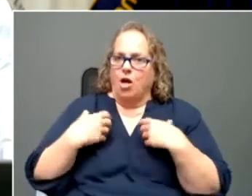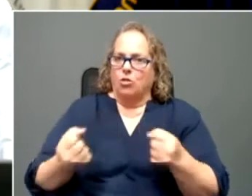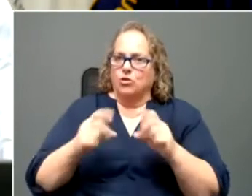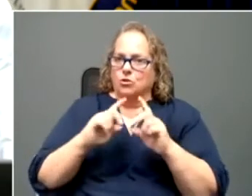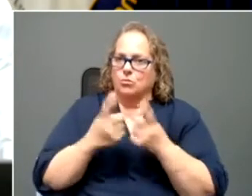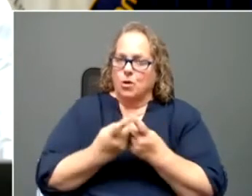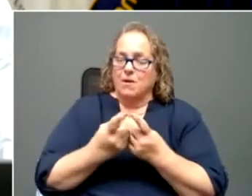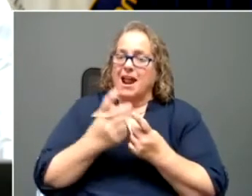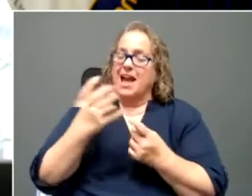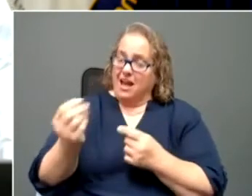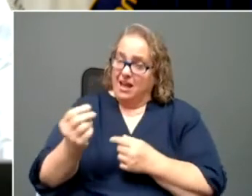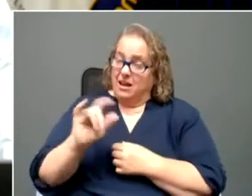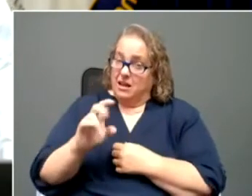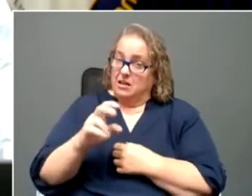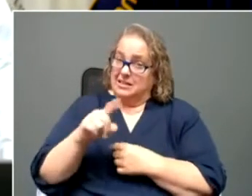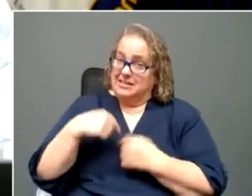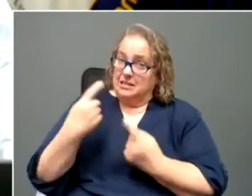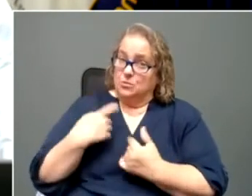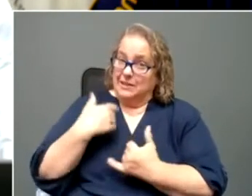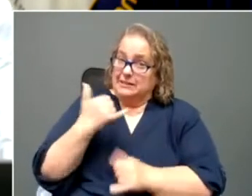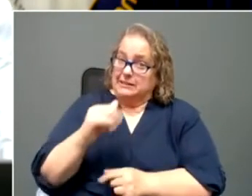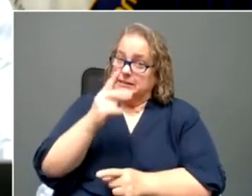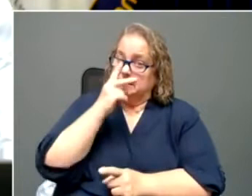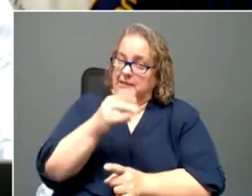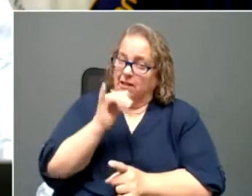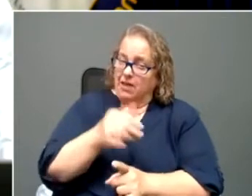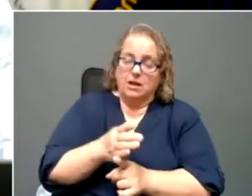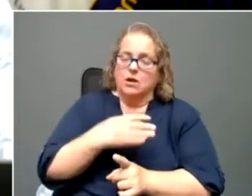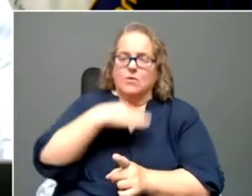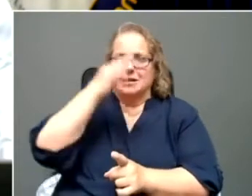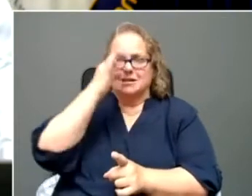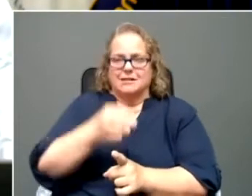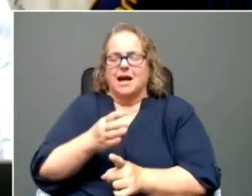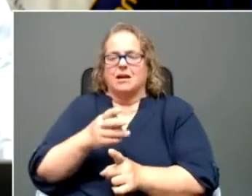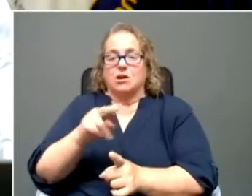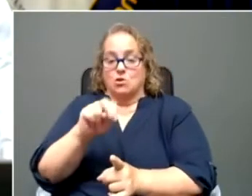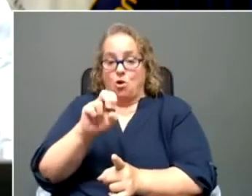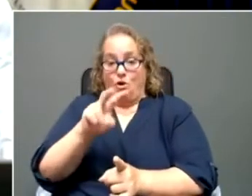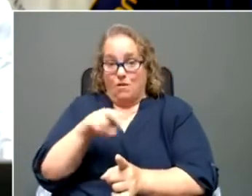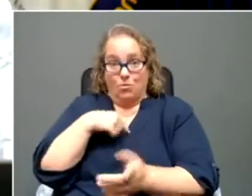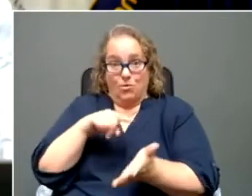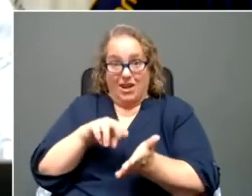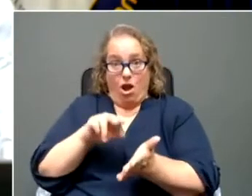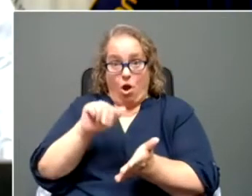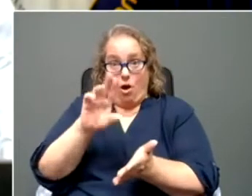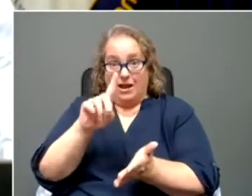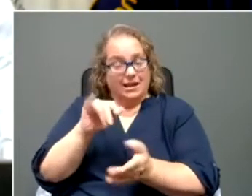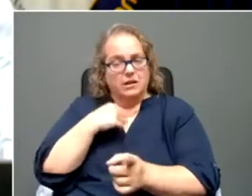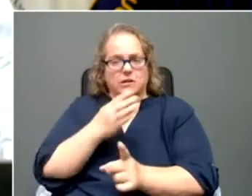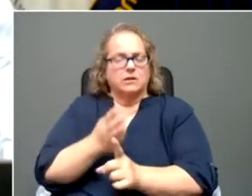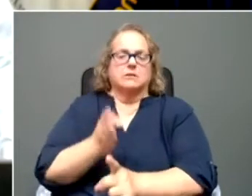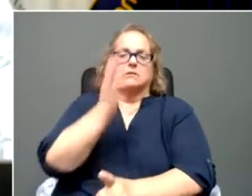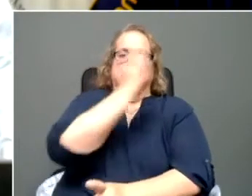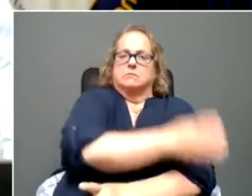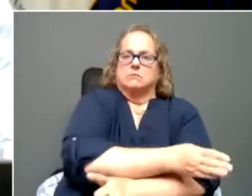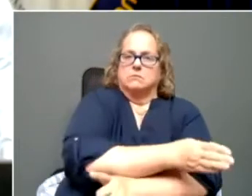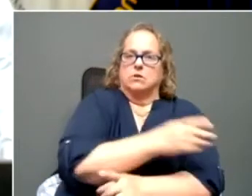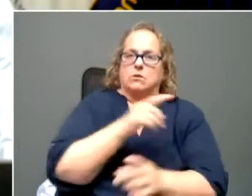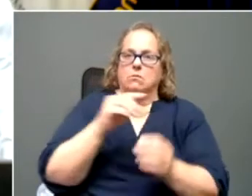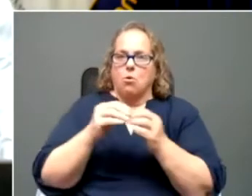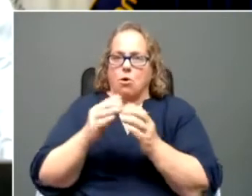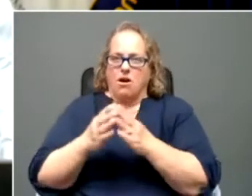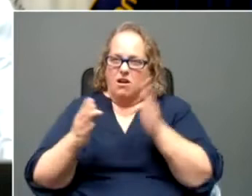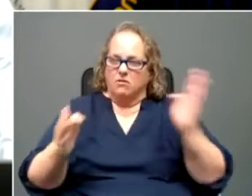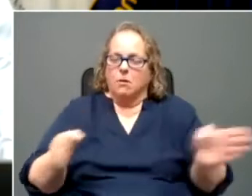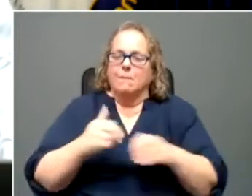still seeing those, um, we wanted to extend our commitment because every Kentucky and lost to COVID needs to be recognized.